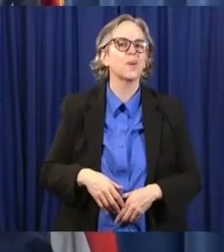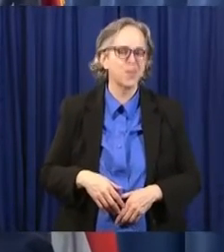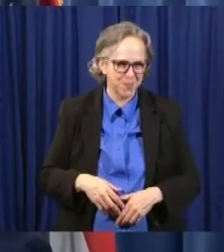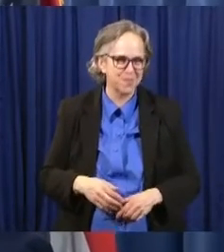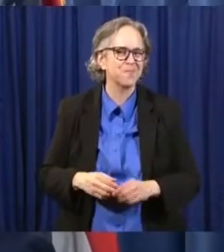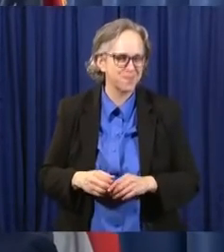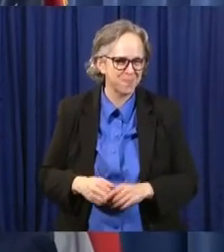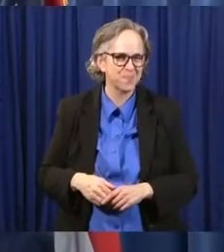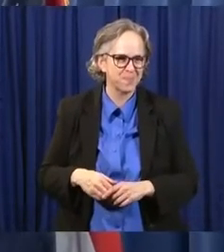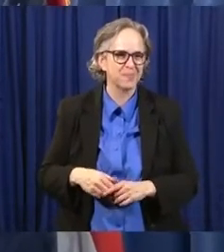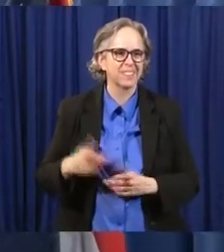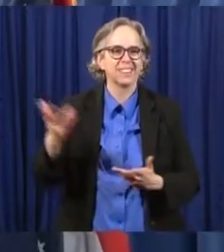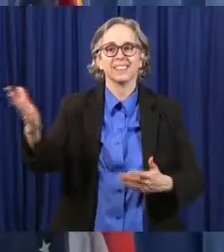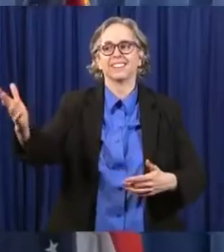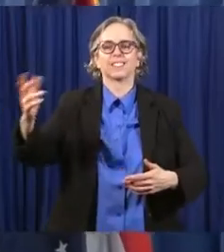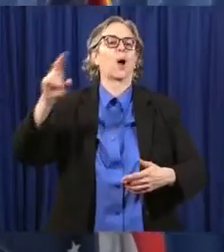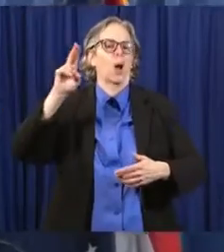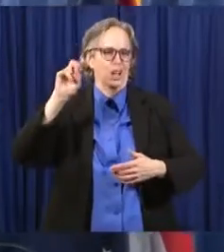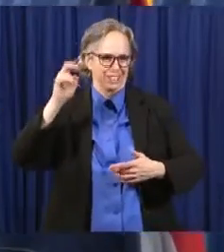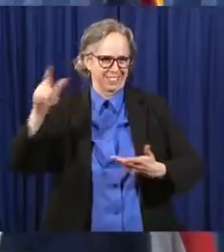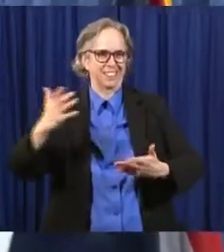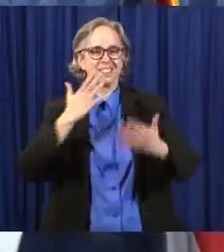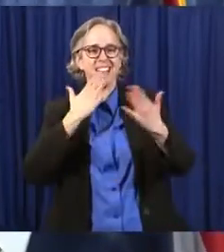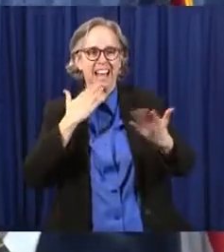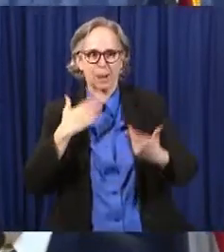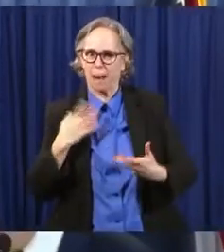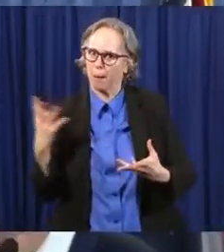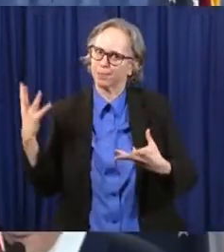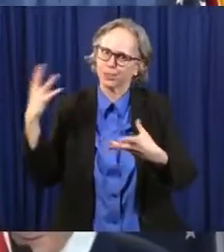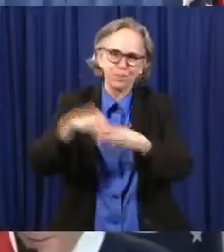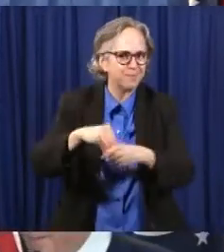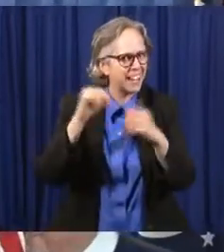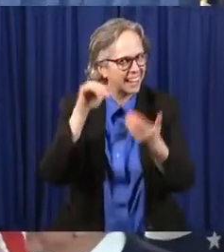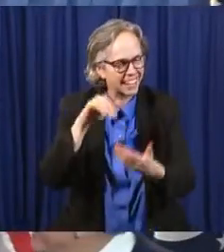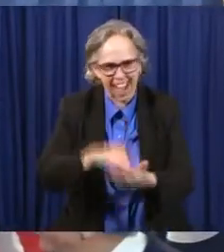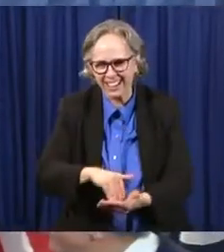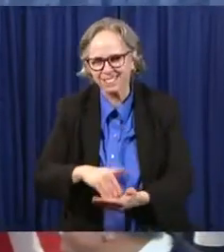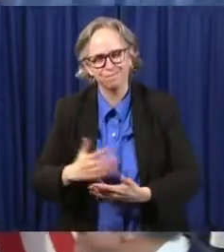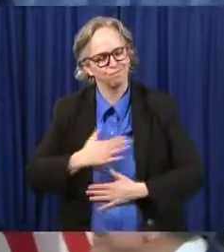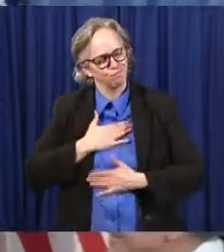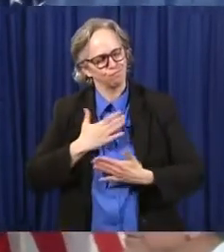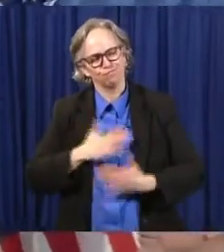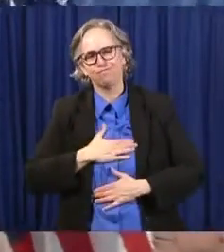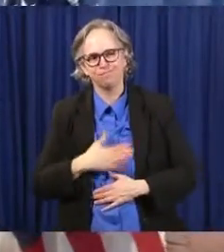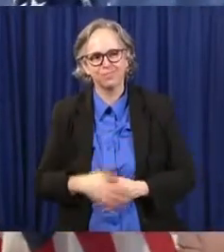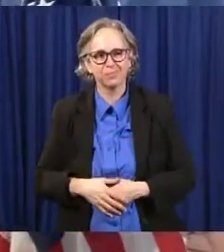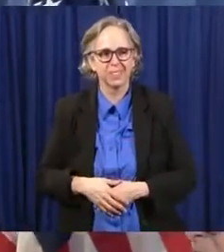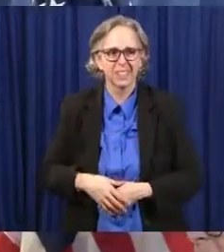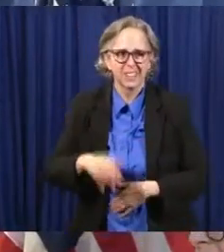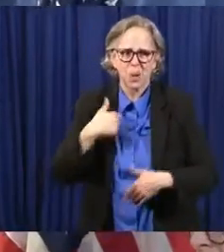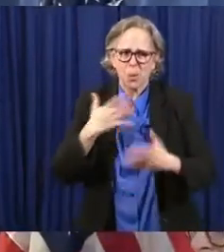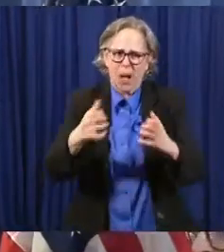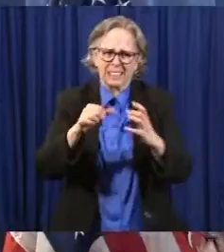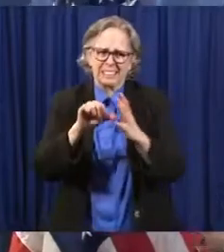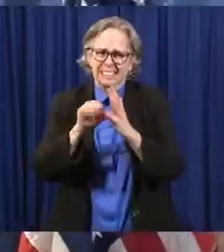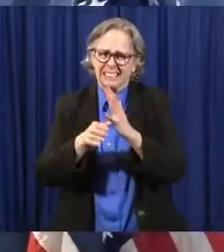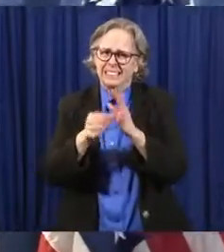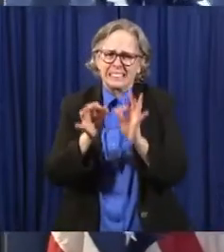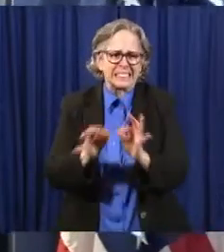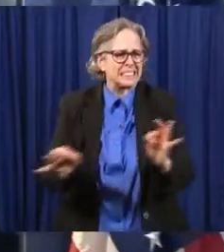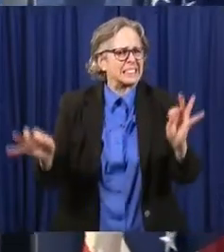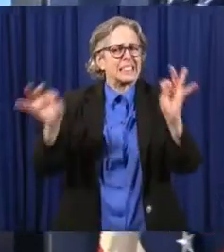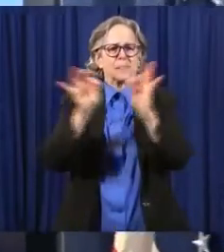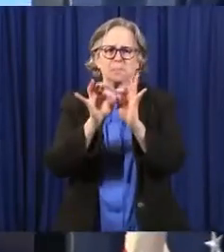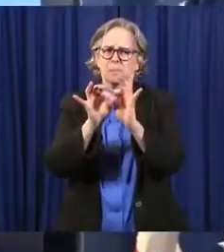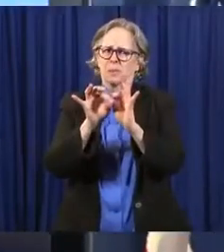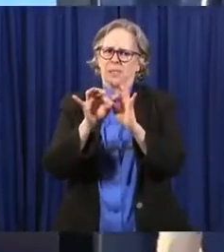Absolutely. Thank you, Governor. Happy to join you again. To highlight this very important issue, access to high-quality